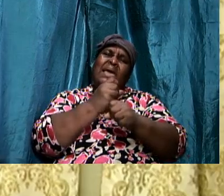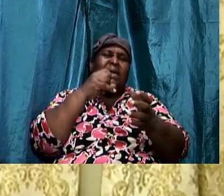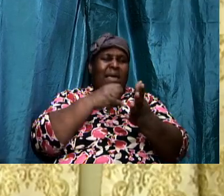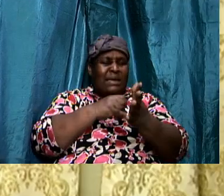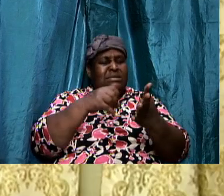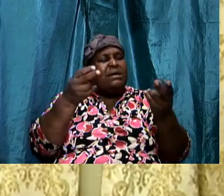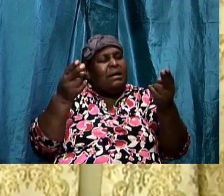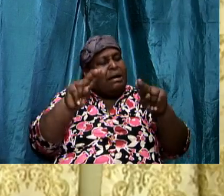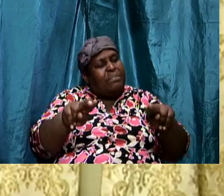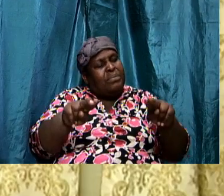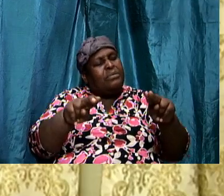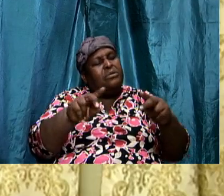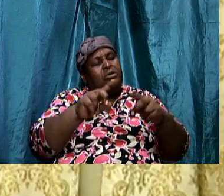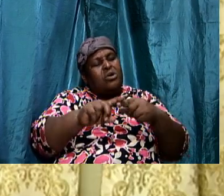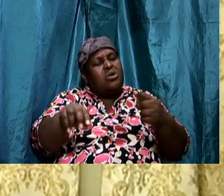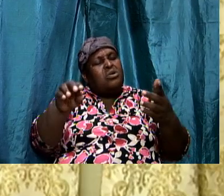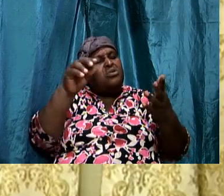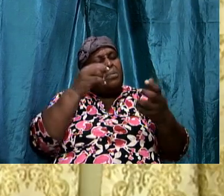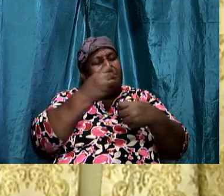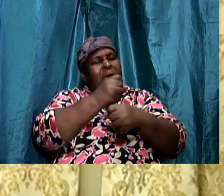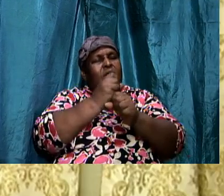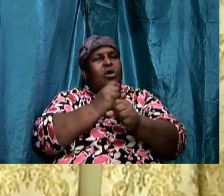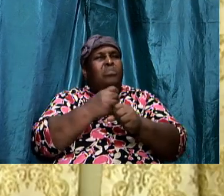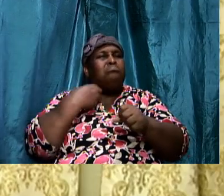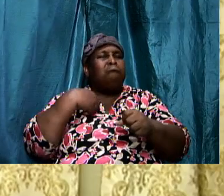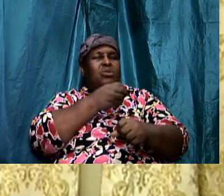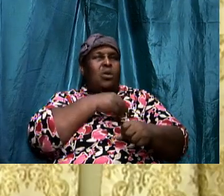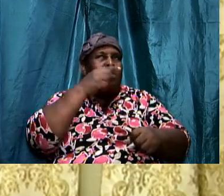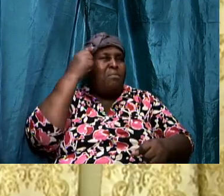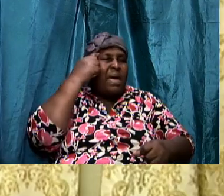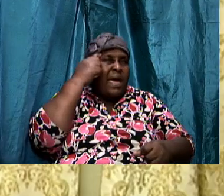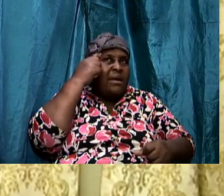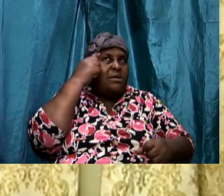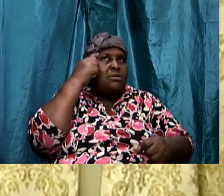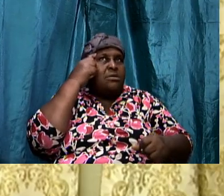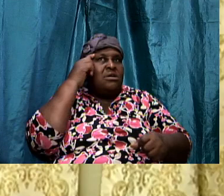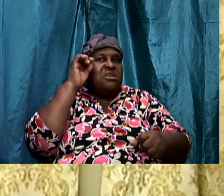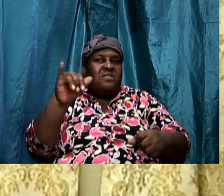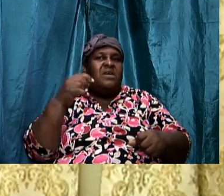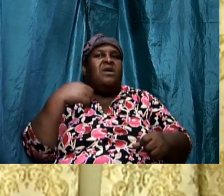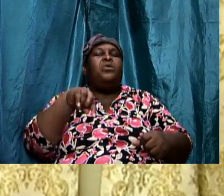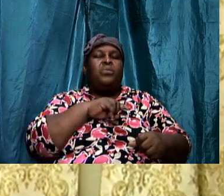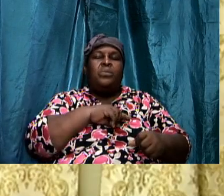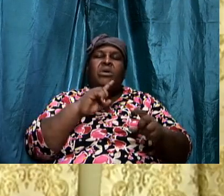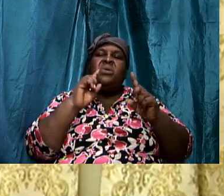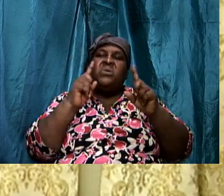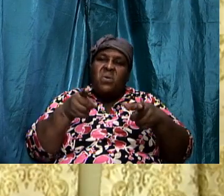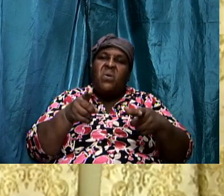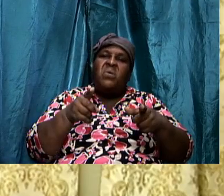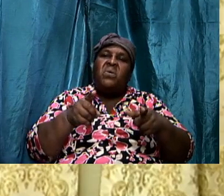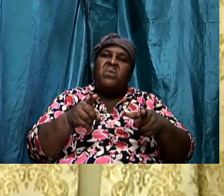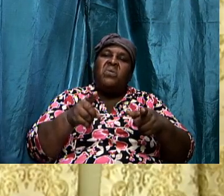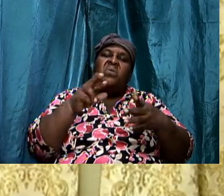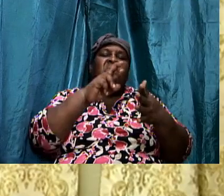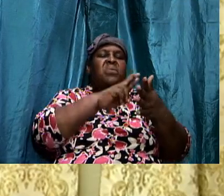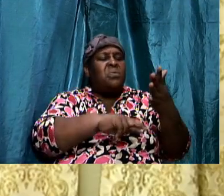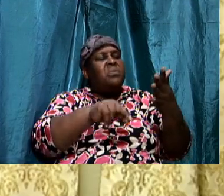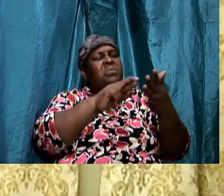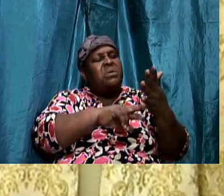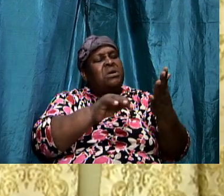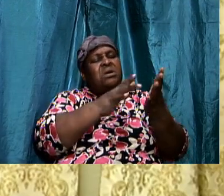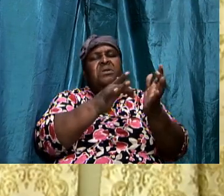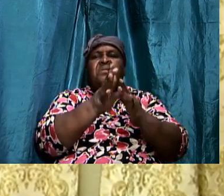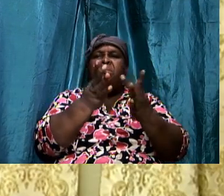make it happen. And I want to make this point. That it only becomes a part of our